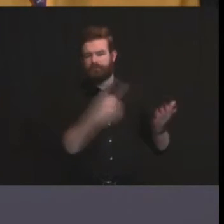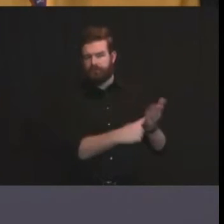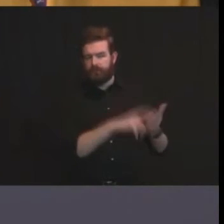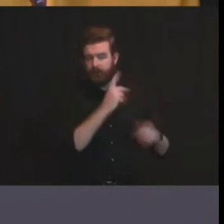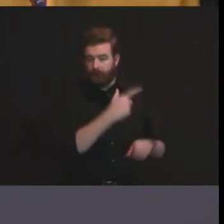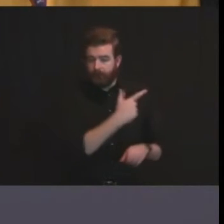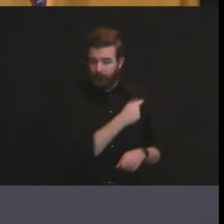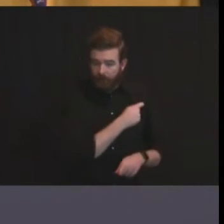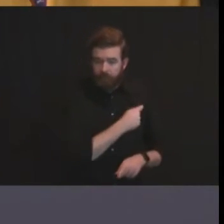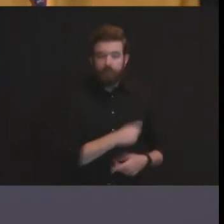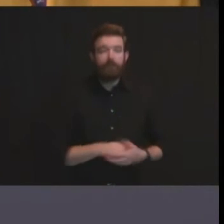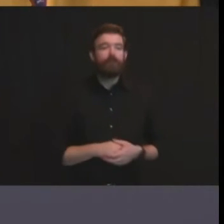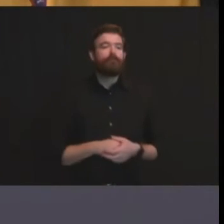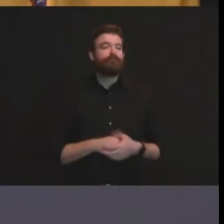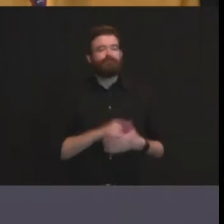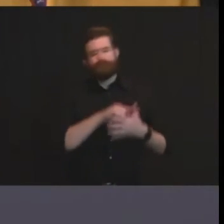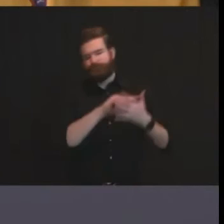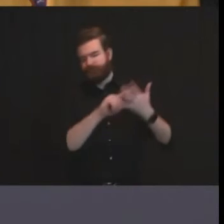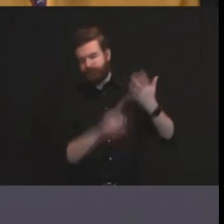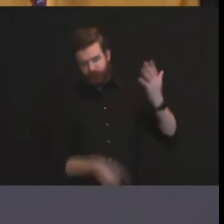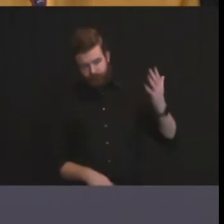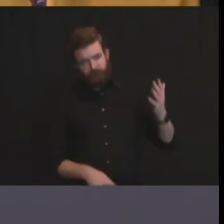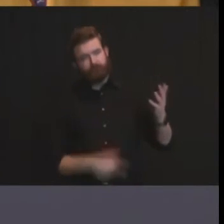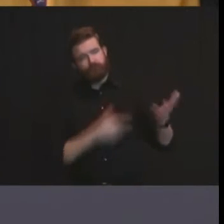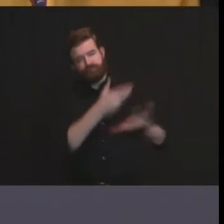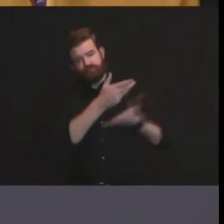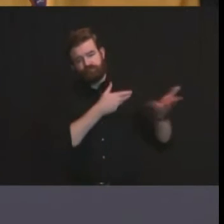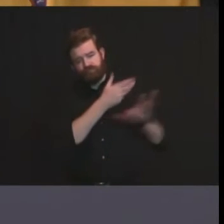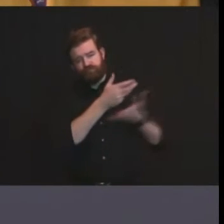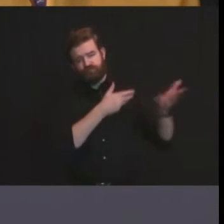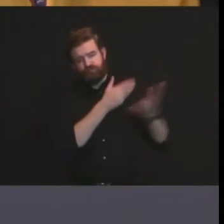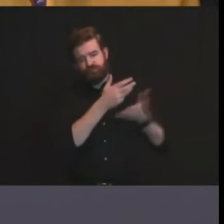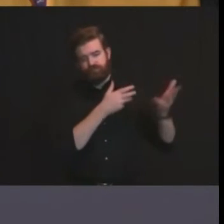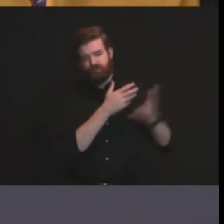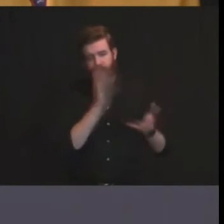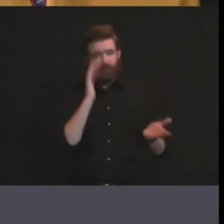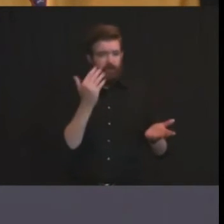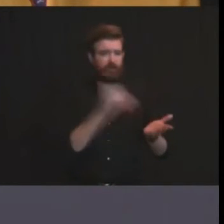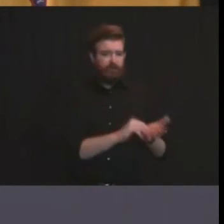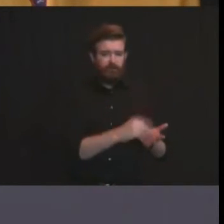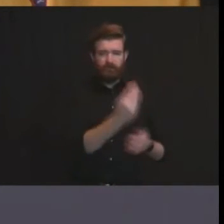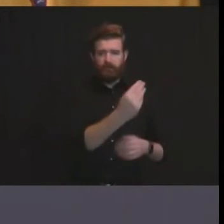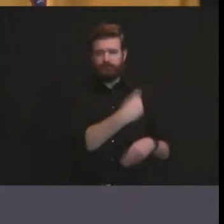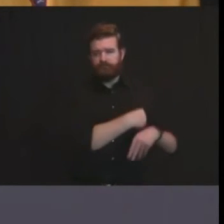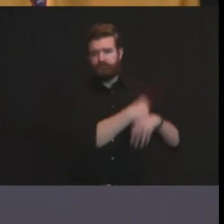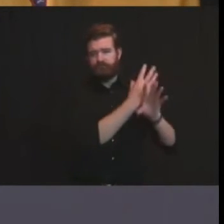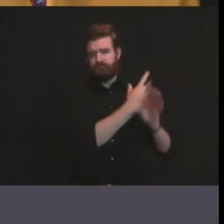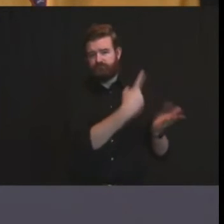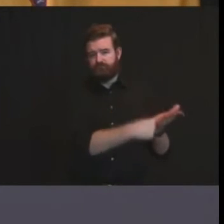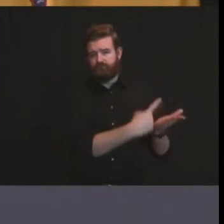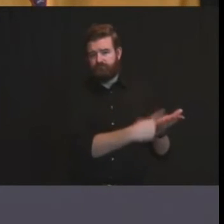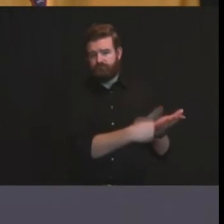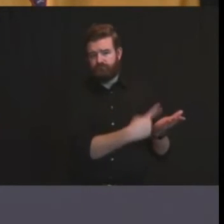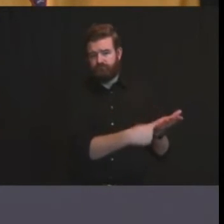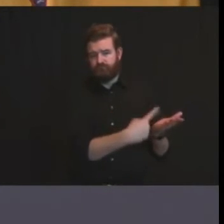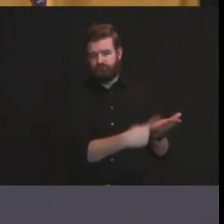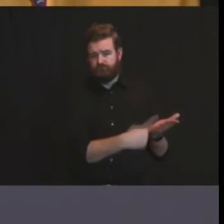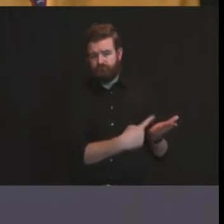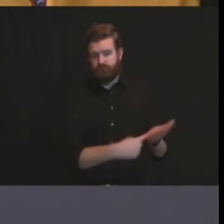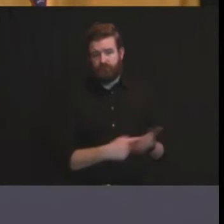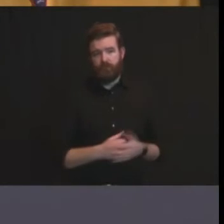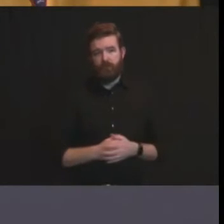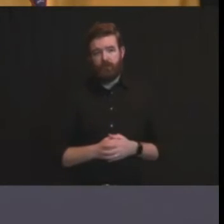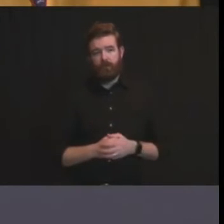there's another call monday afternoon as i recall uh will be on it we have wide open